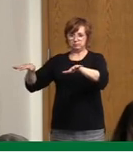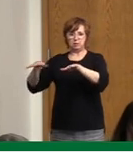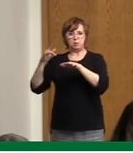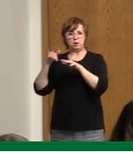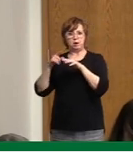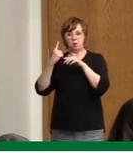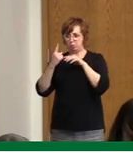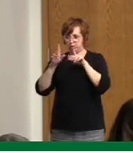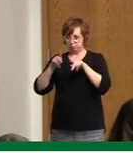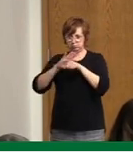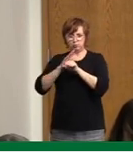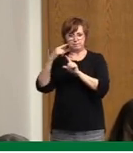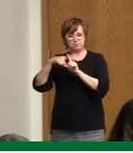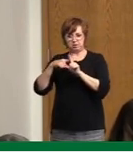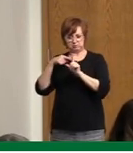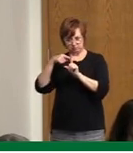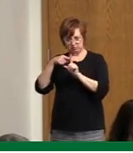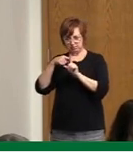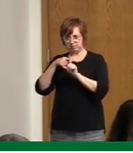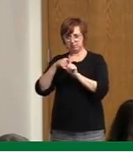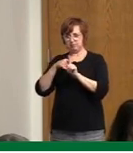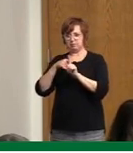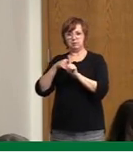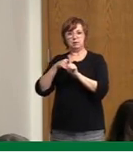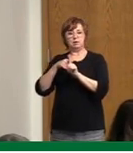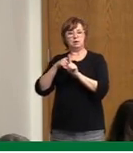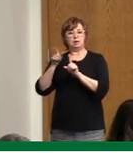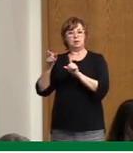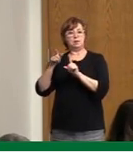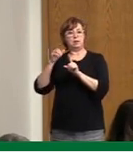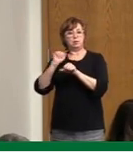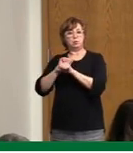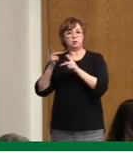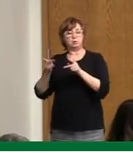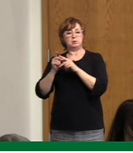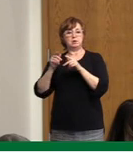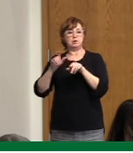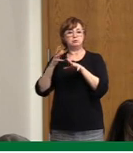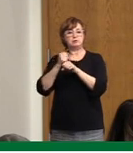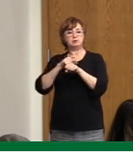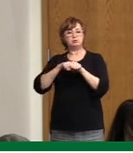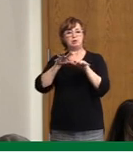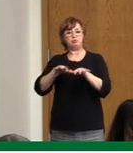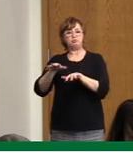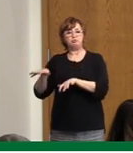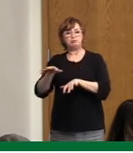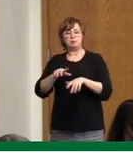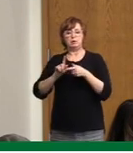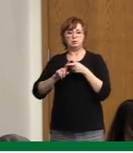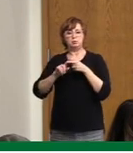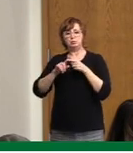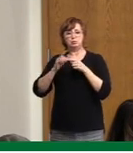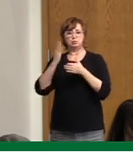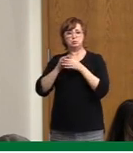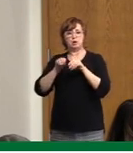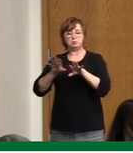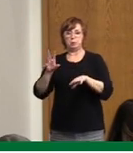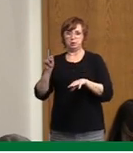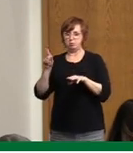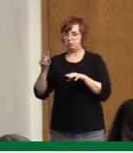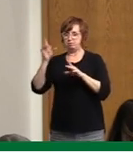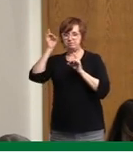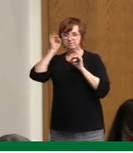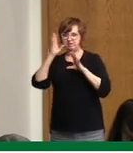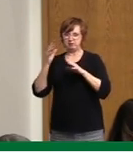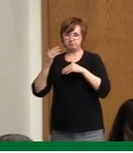and minimizing that there would be a close contact in the workplace. So I think there are some good actions